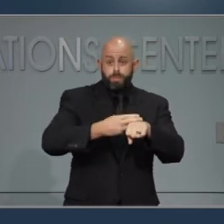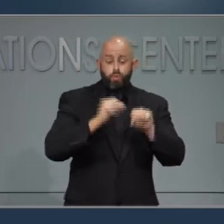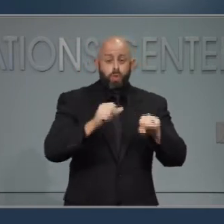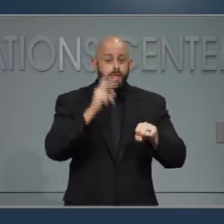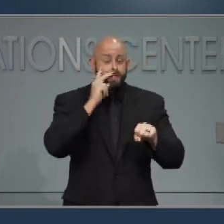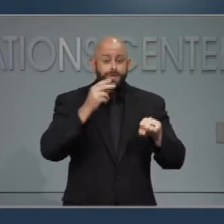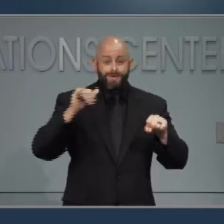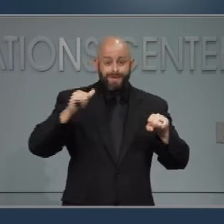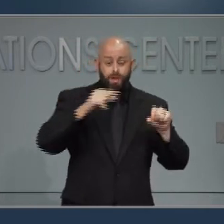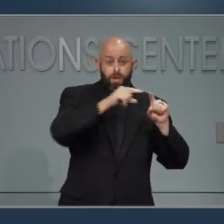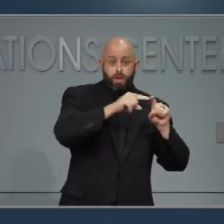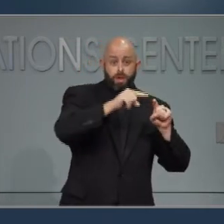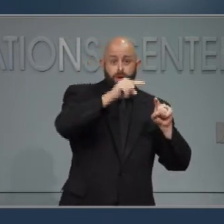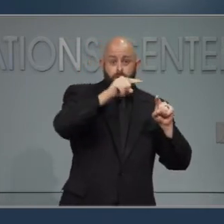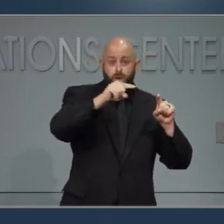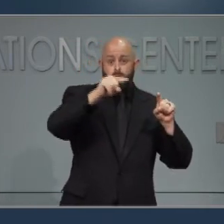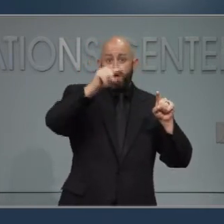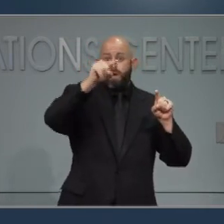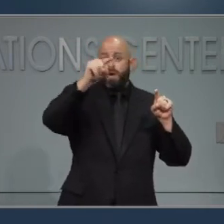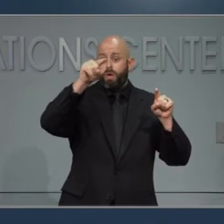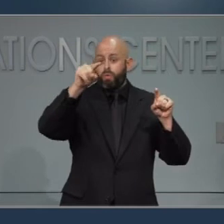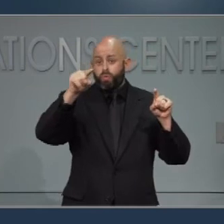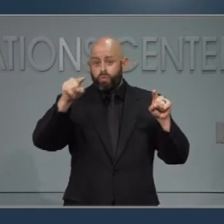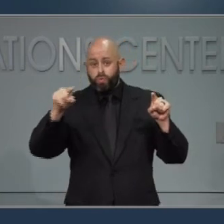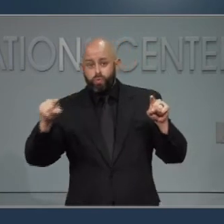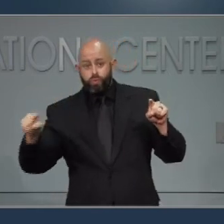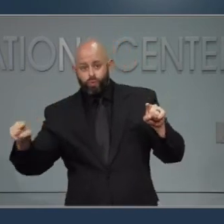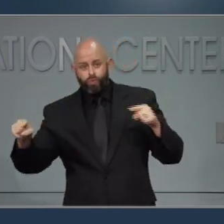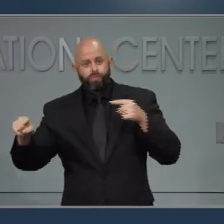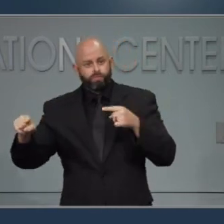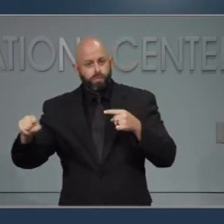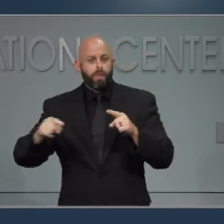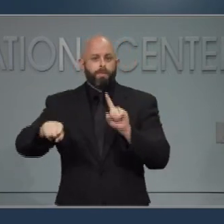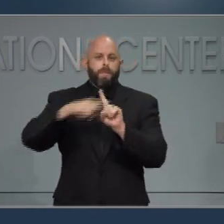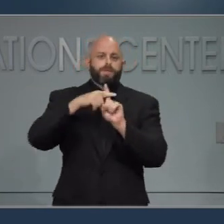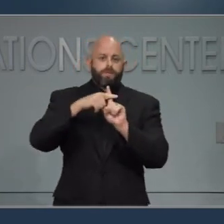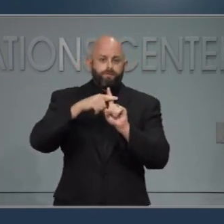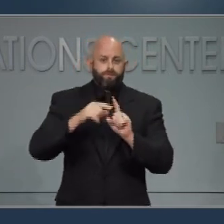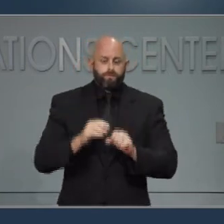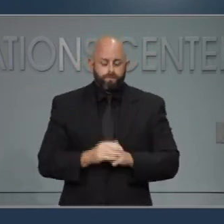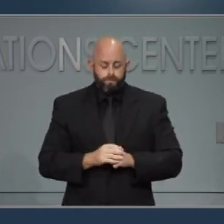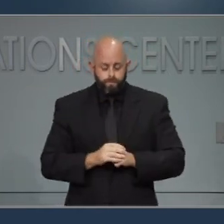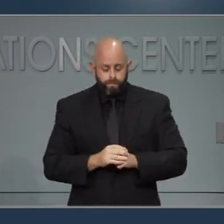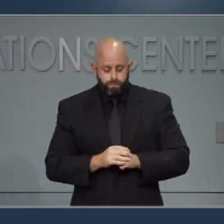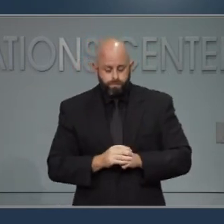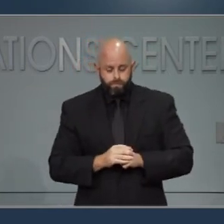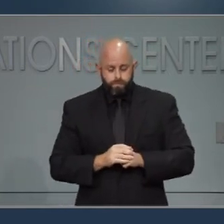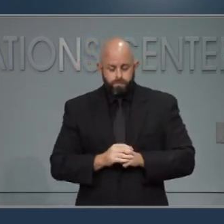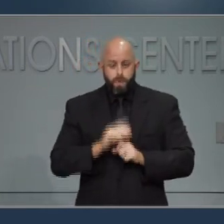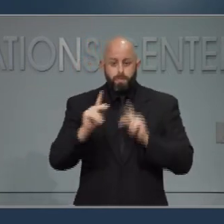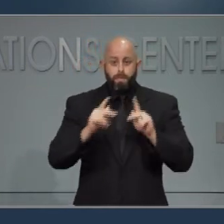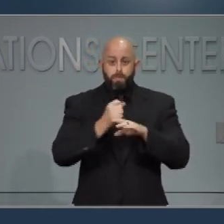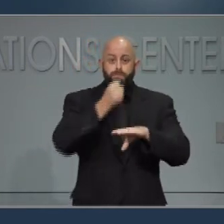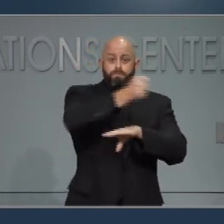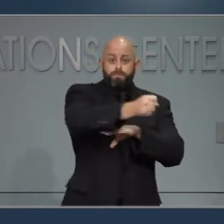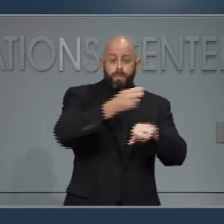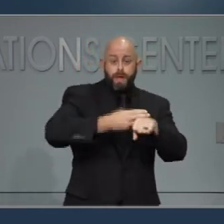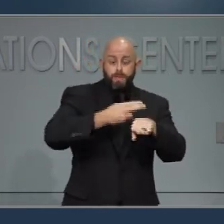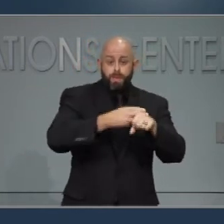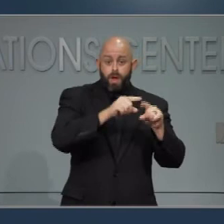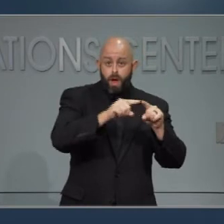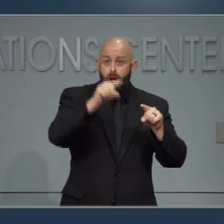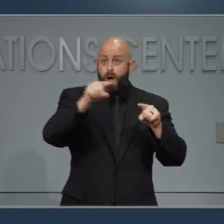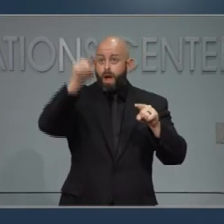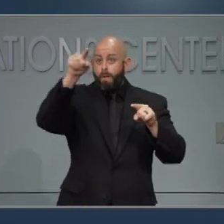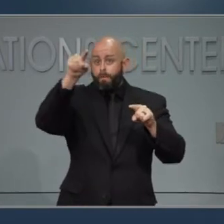is trending down, which is a positive sign. Our hospitalization numbers have been on the decline since they peaked in late July.